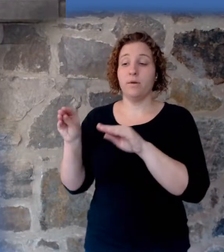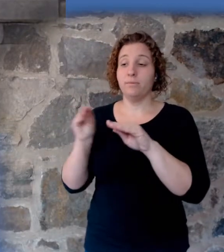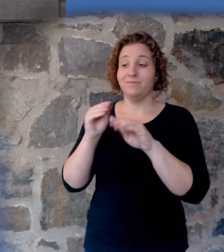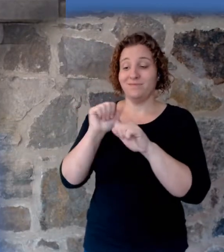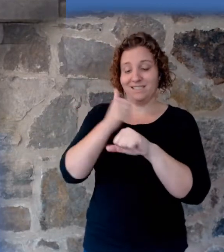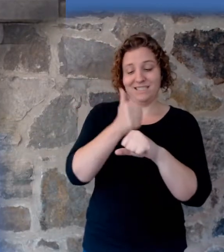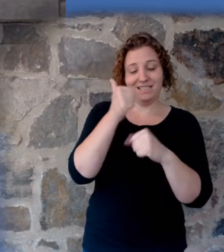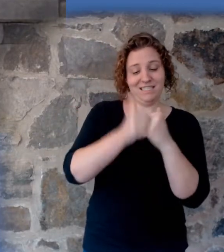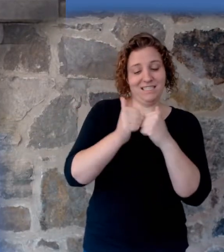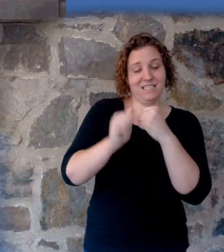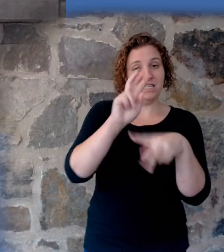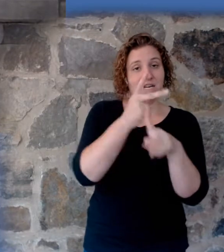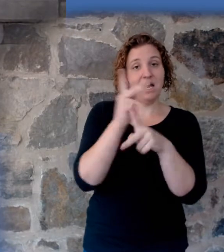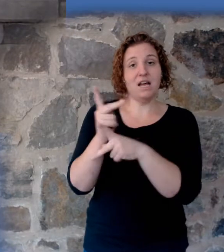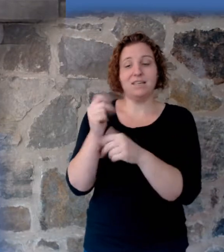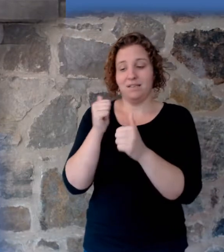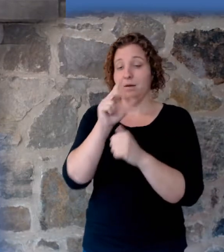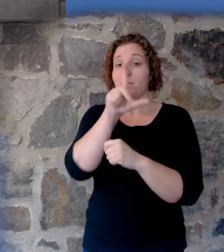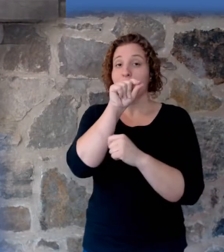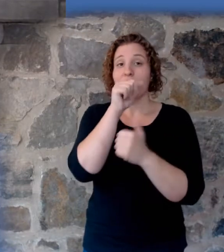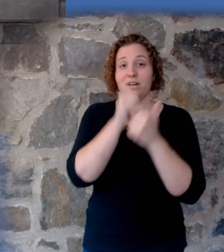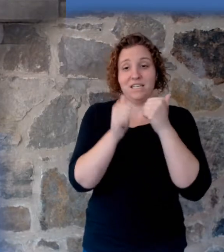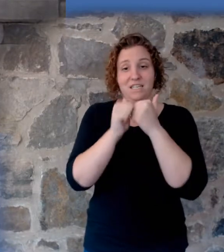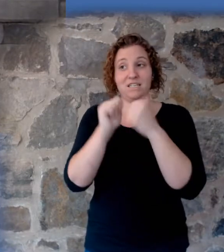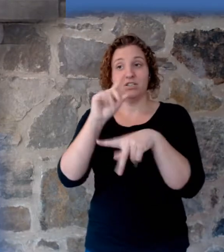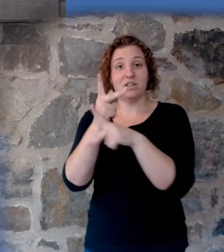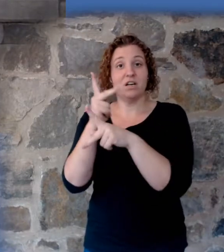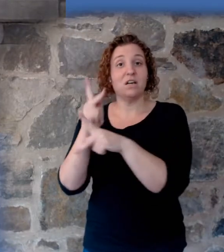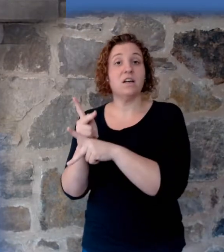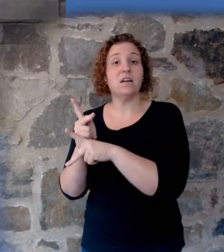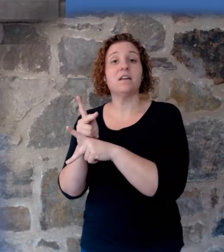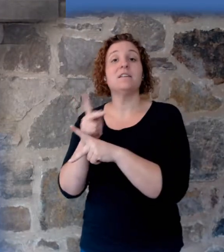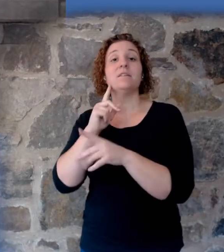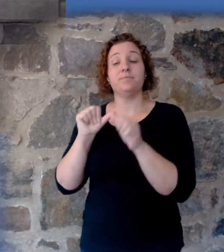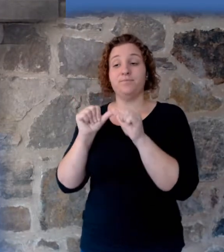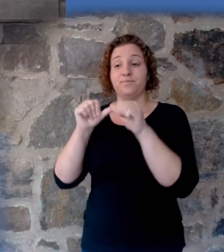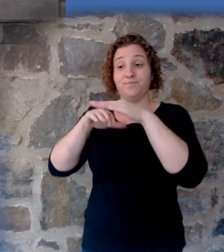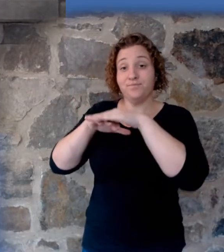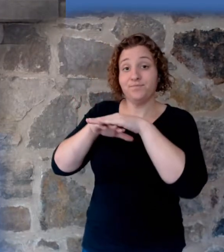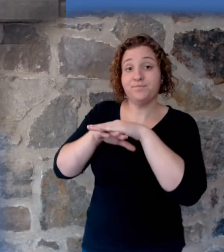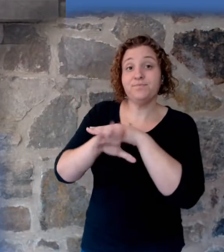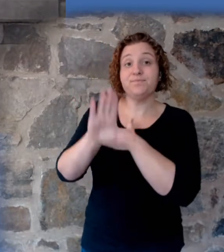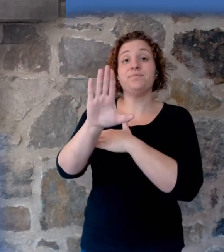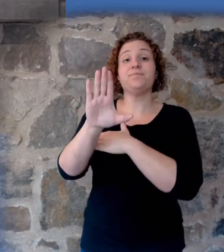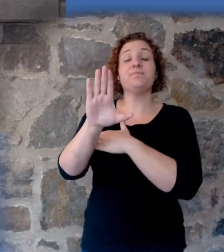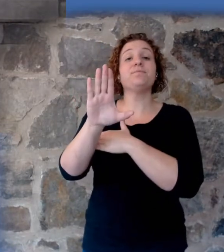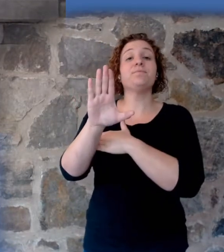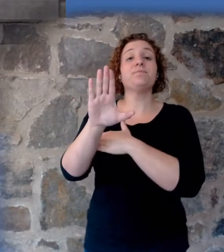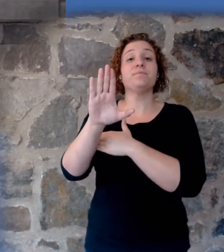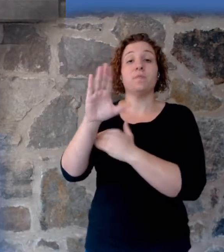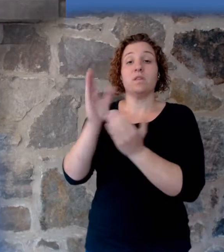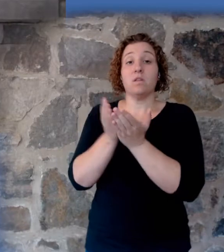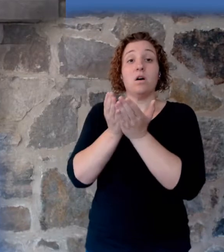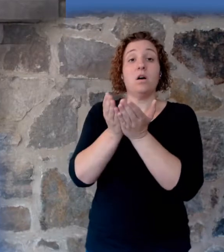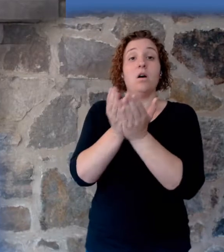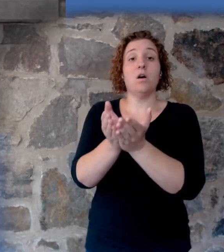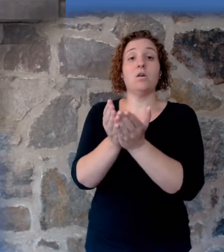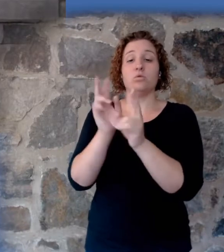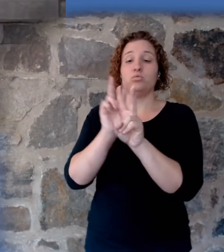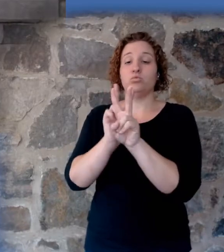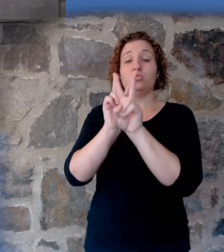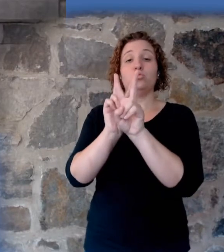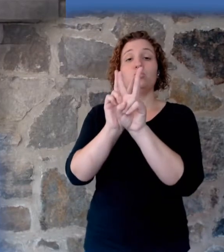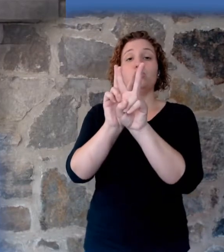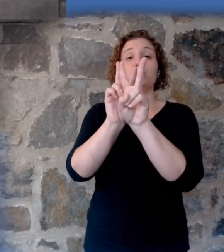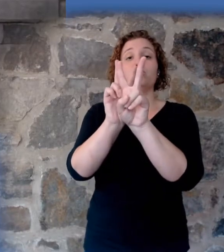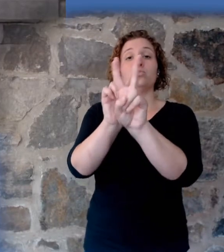after his kind, and every bird of every sort. And they went in unto Noah, verse 15, into the ark, two and two of all flesh, wherein is